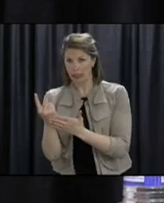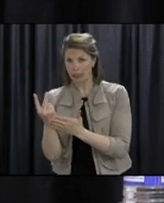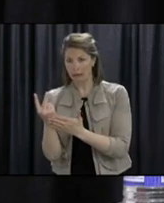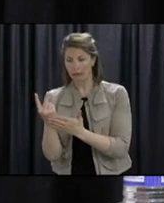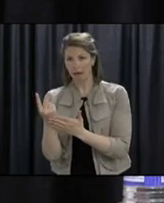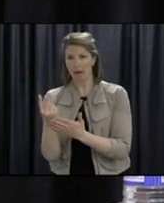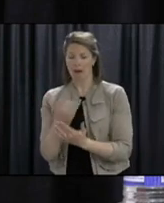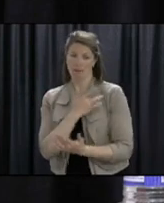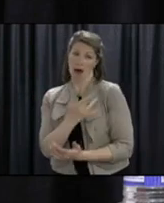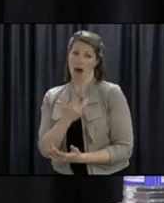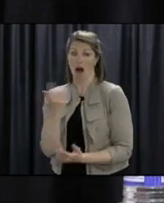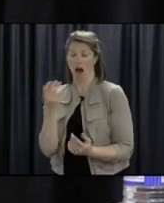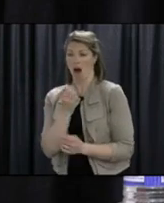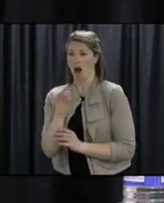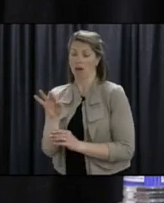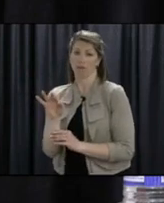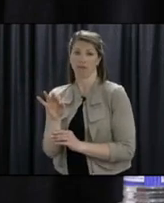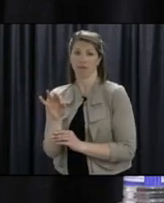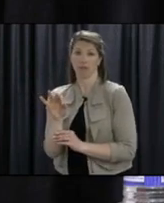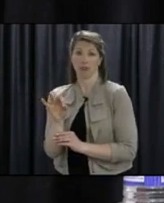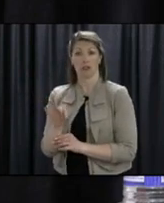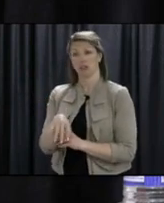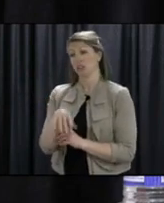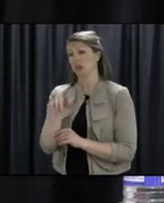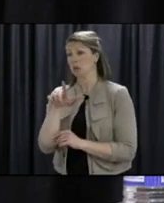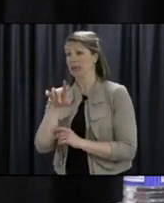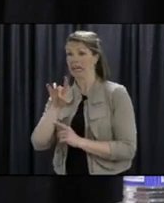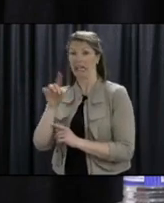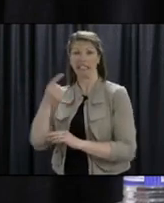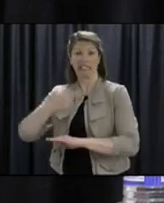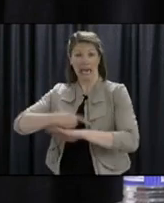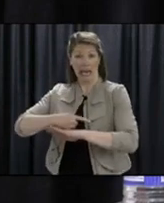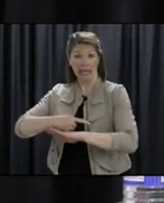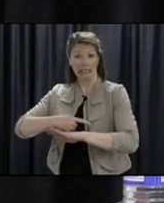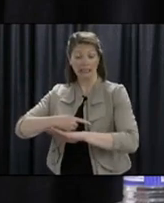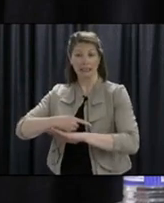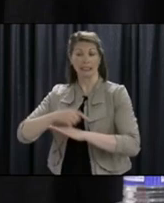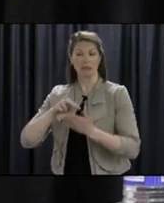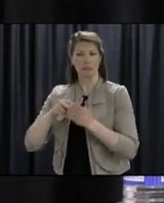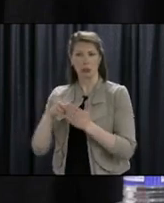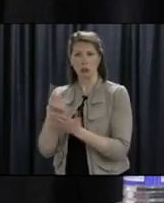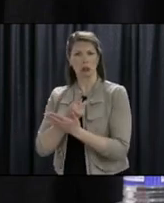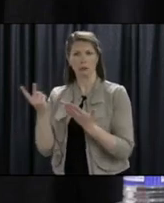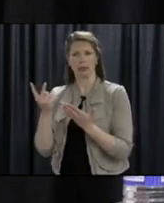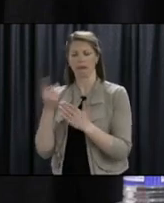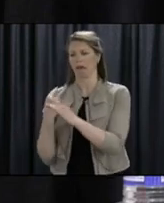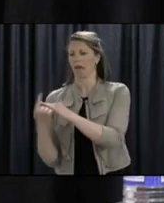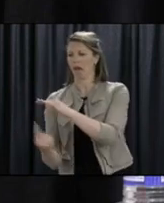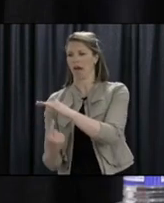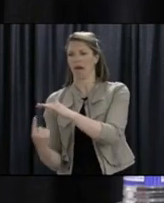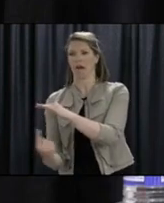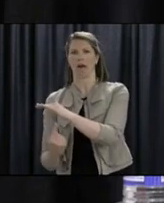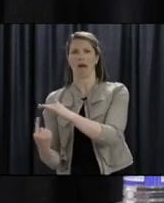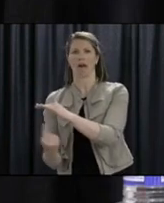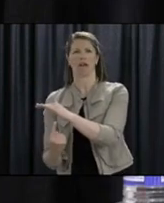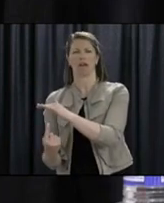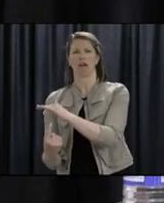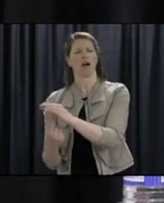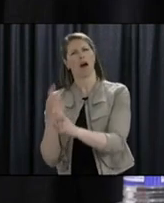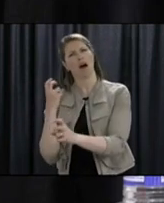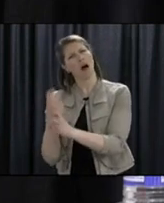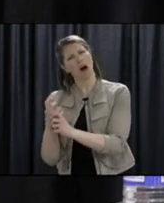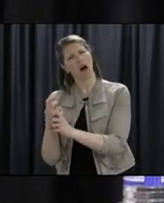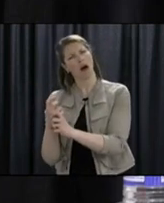then they have to go back and self-isolate after that. You know, that can take a great toll on your mental health and